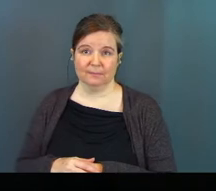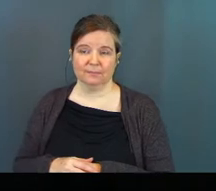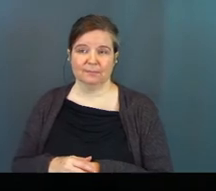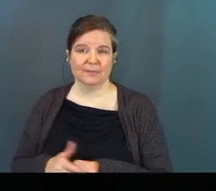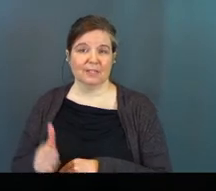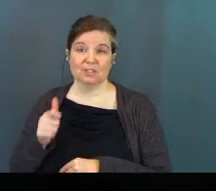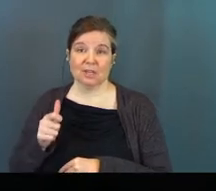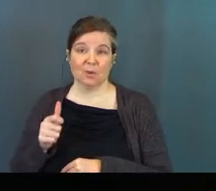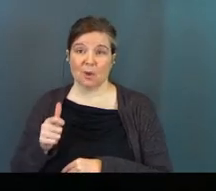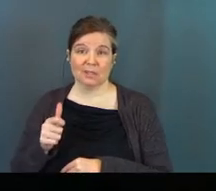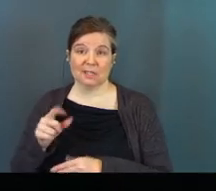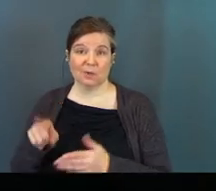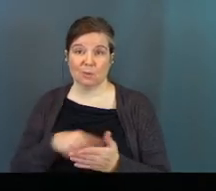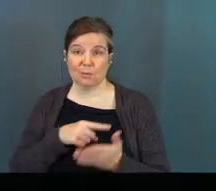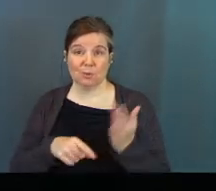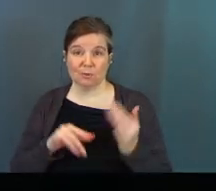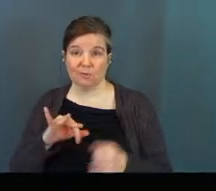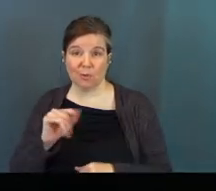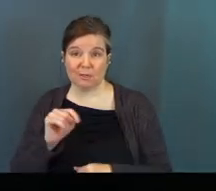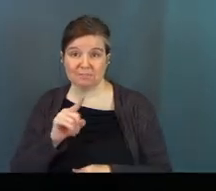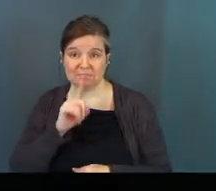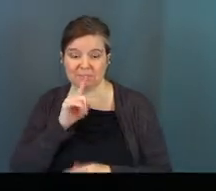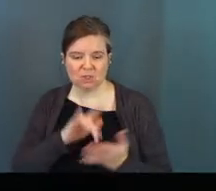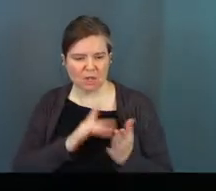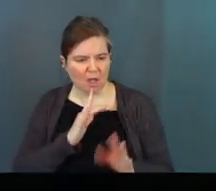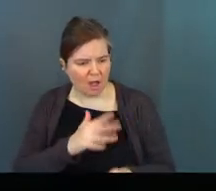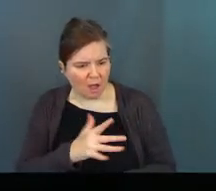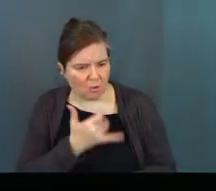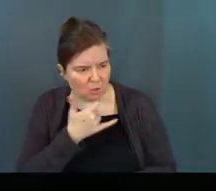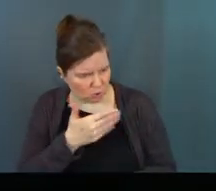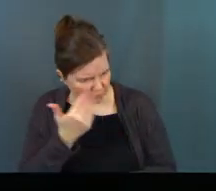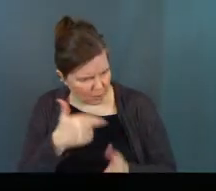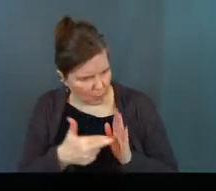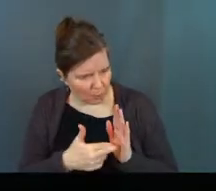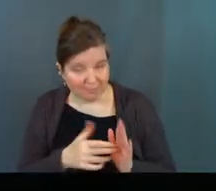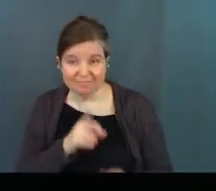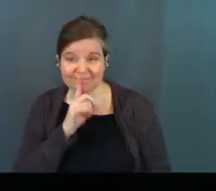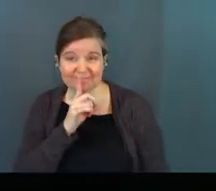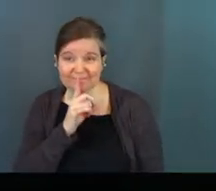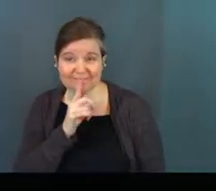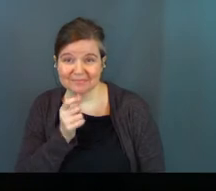And she wasn't rebuked for it, right? Jesus didn't go, hey, did you forget the rules?